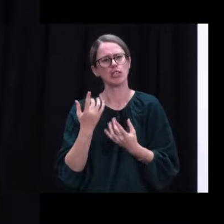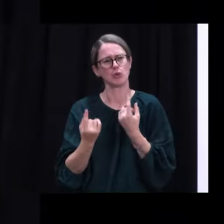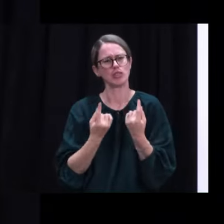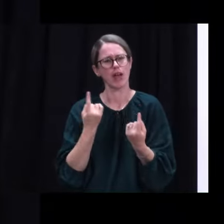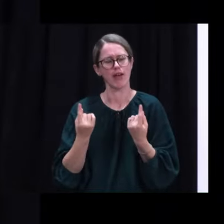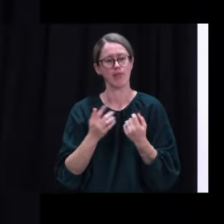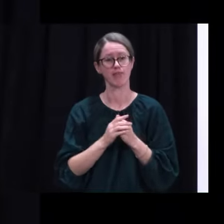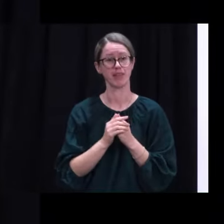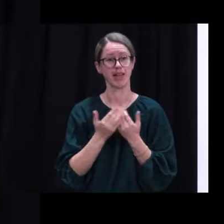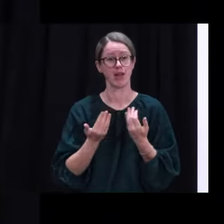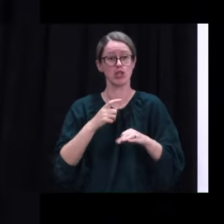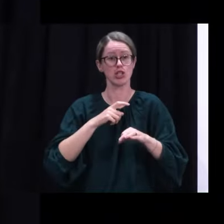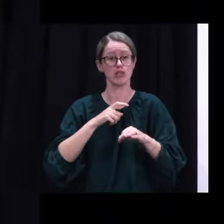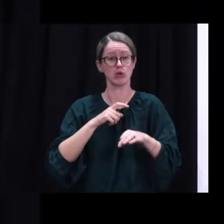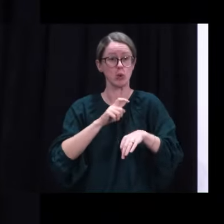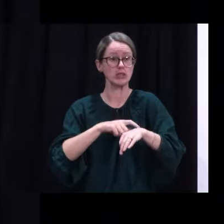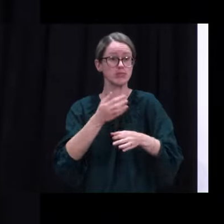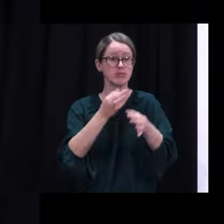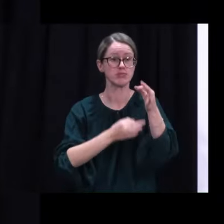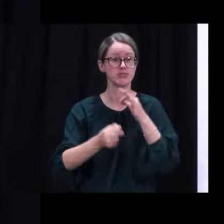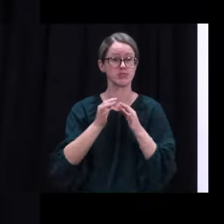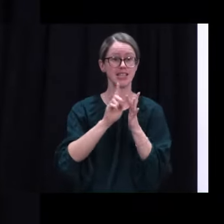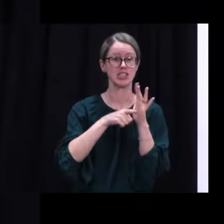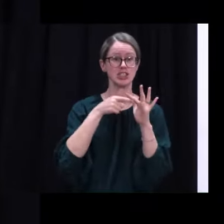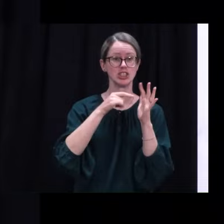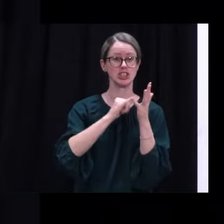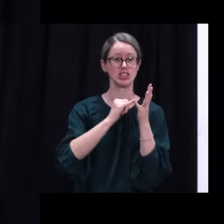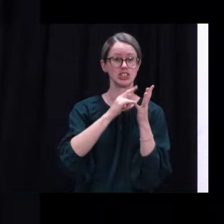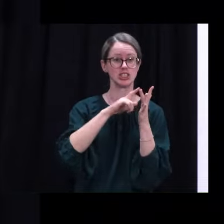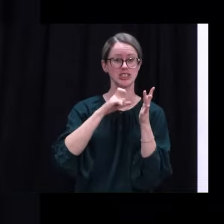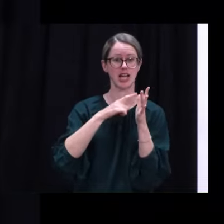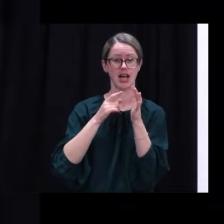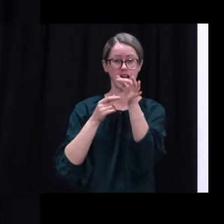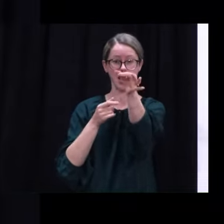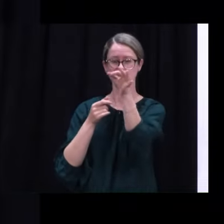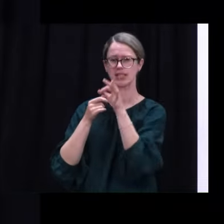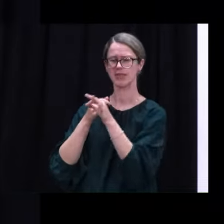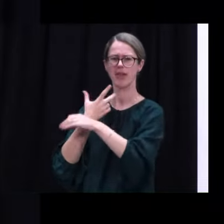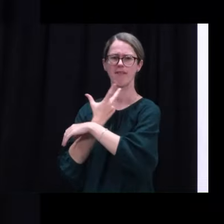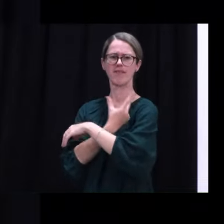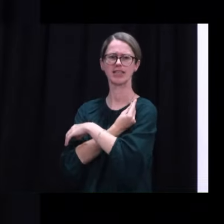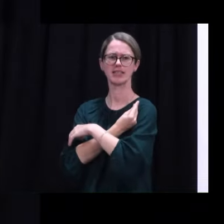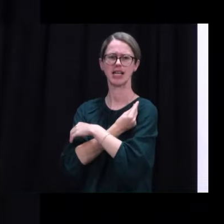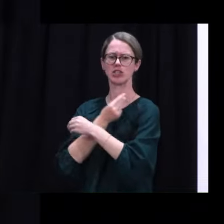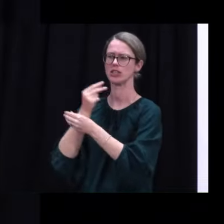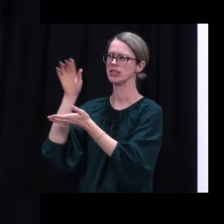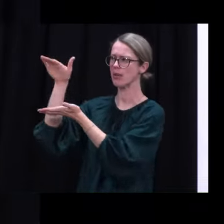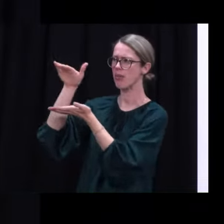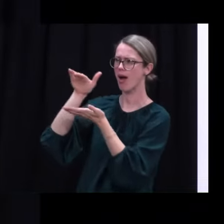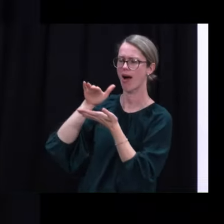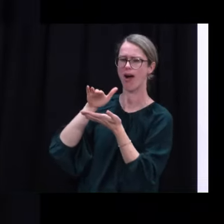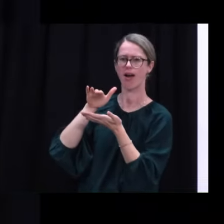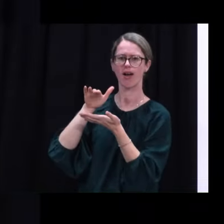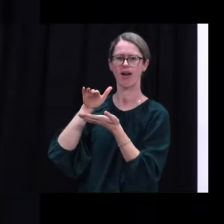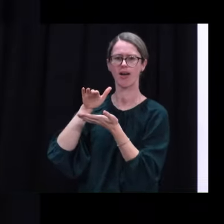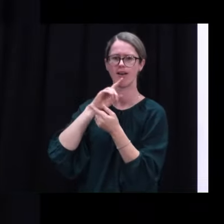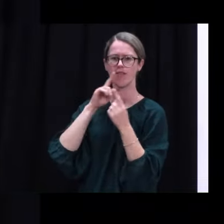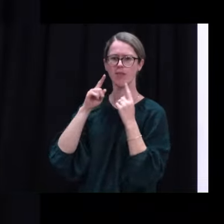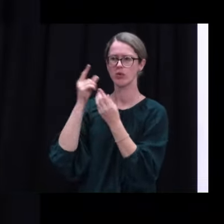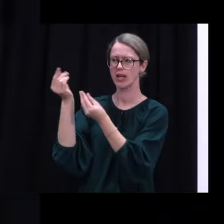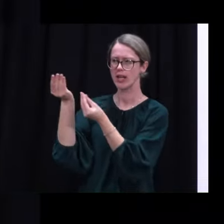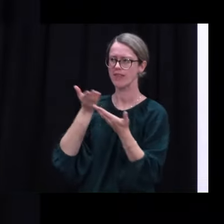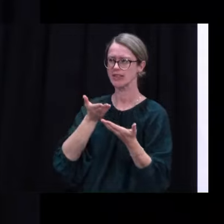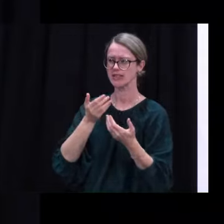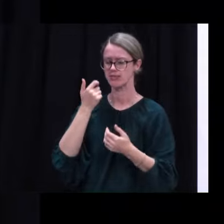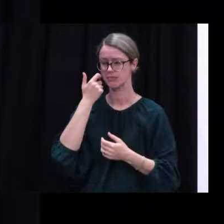Will I happily take questions? Jessica then, over. Where are we at with our vaccination supply? Is there any update that you can give us on